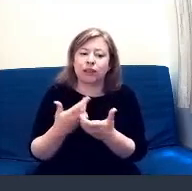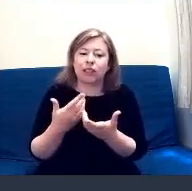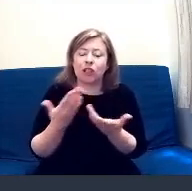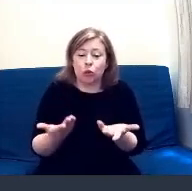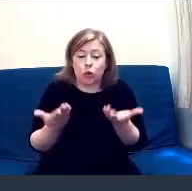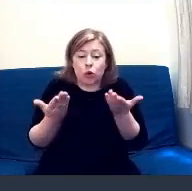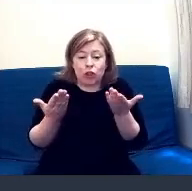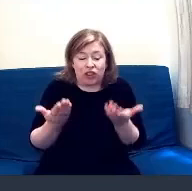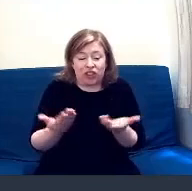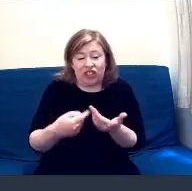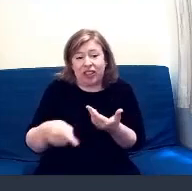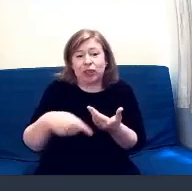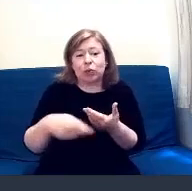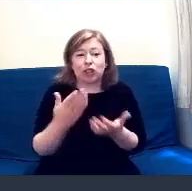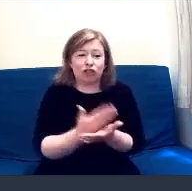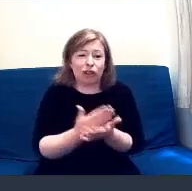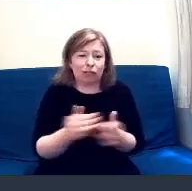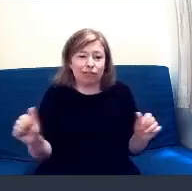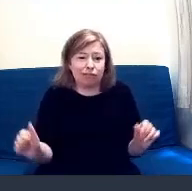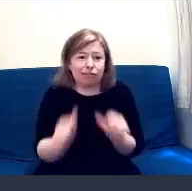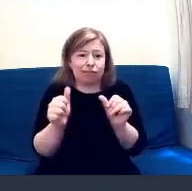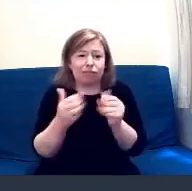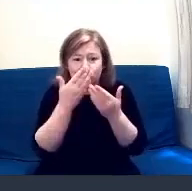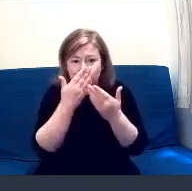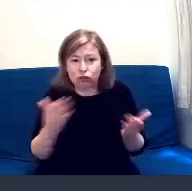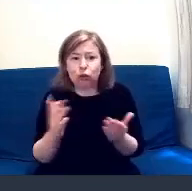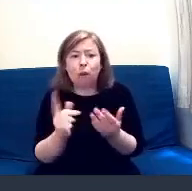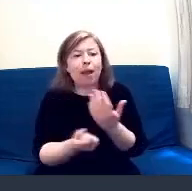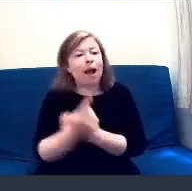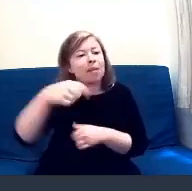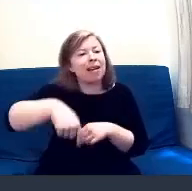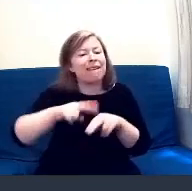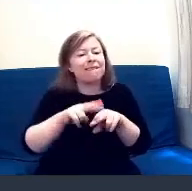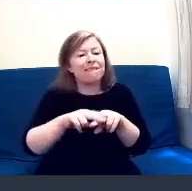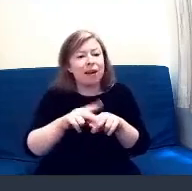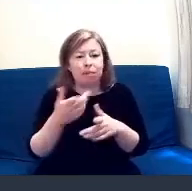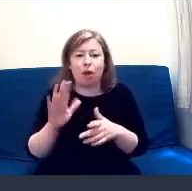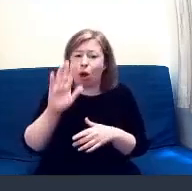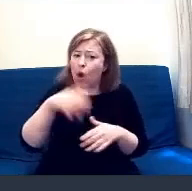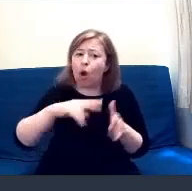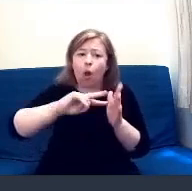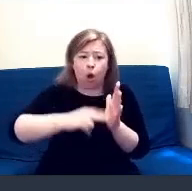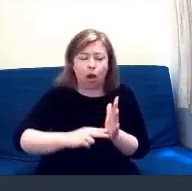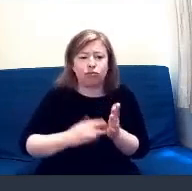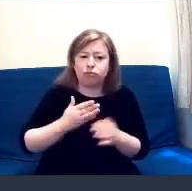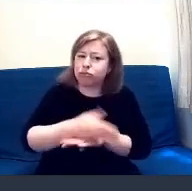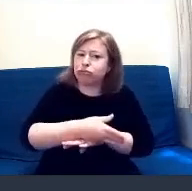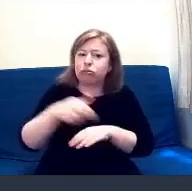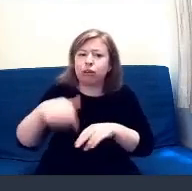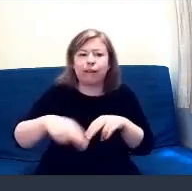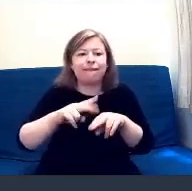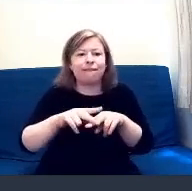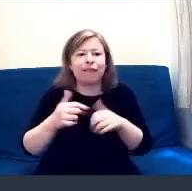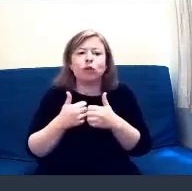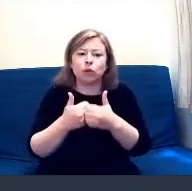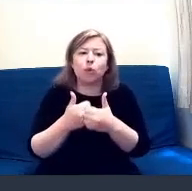small glimpse of the effort that every single organisation has made to support people in